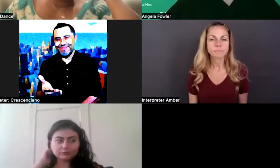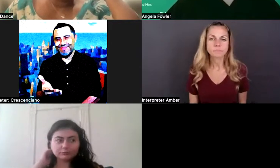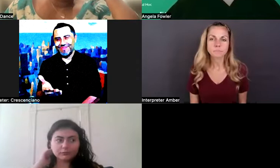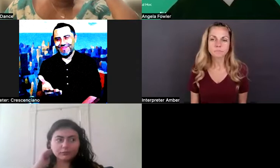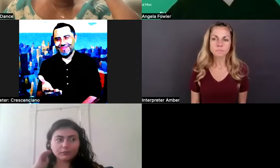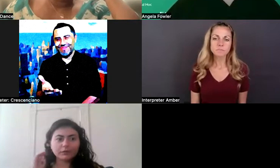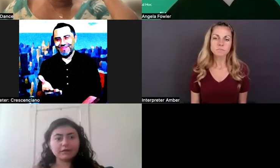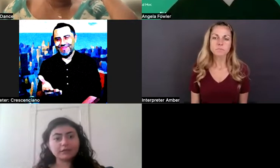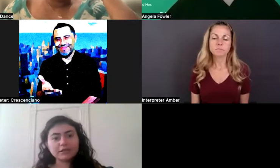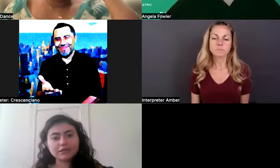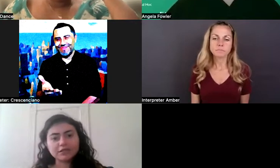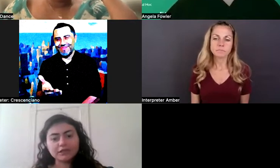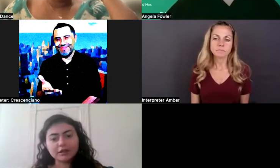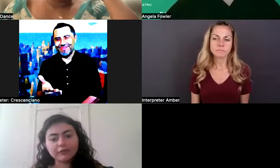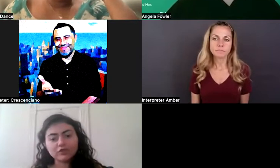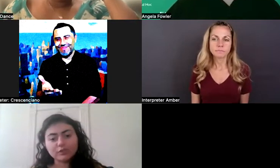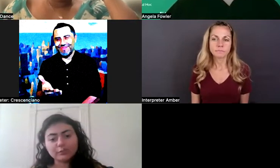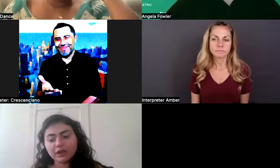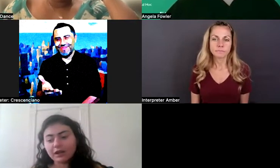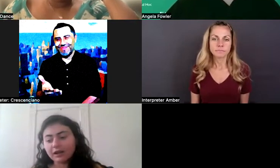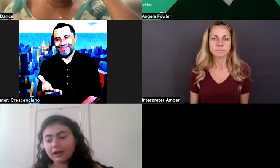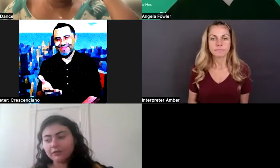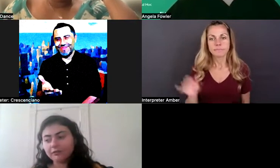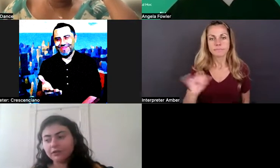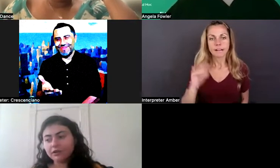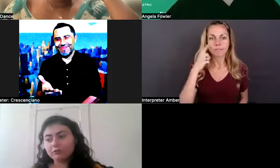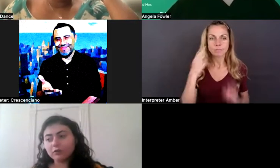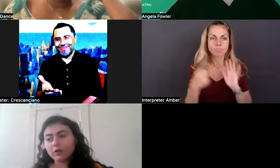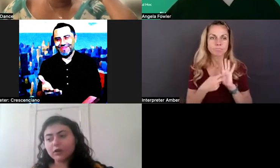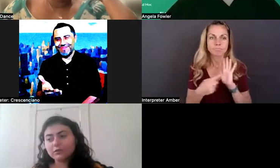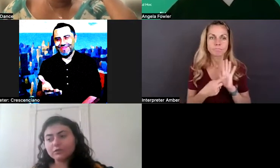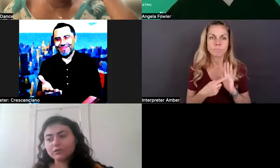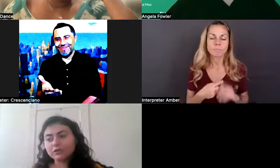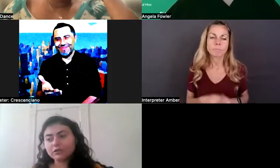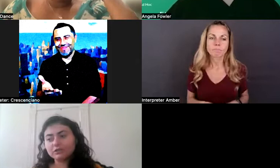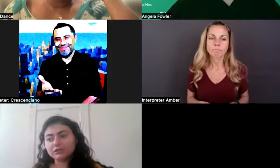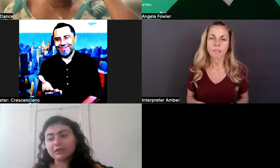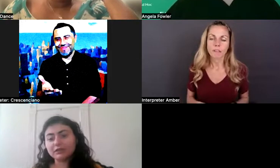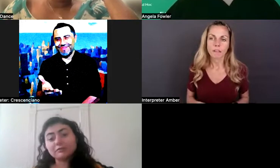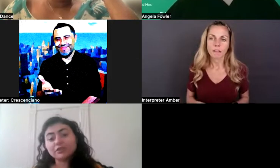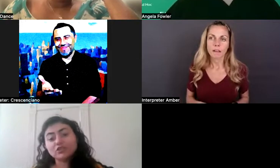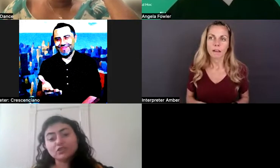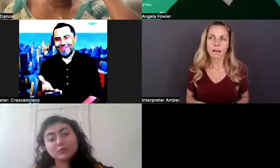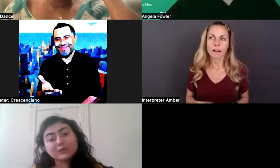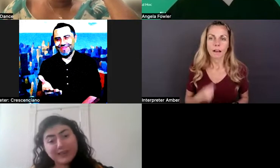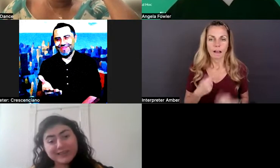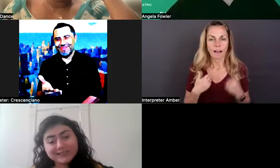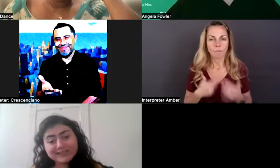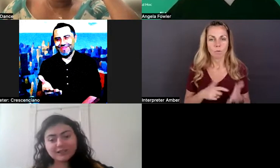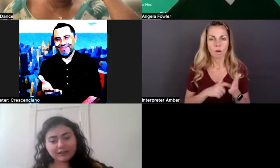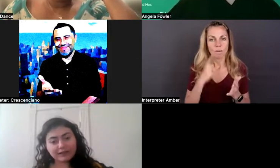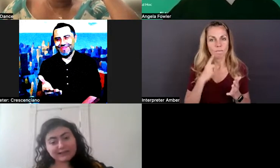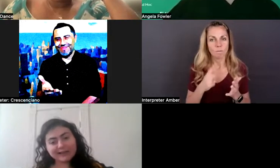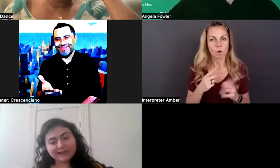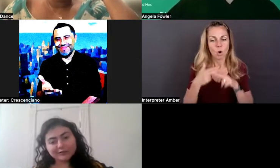So like things that are, for example, I have requirements with like limitations with weight.